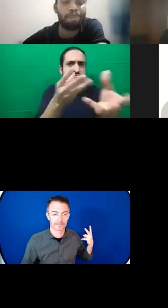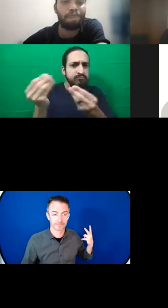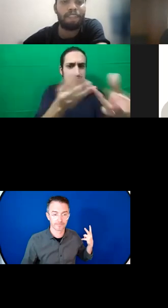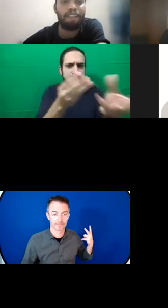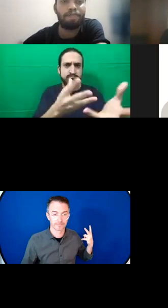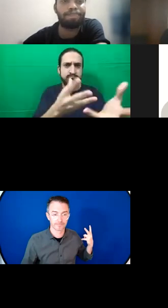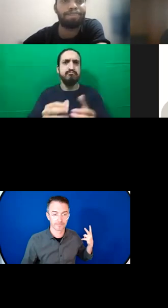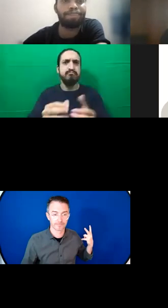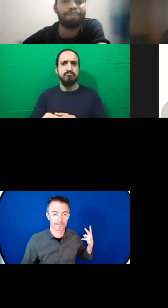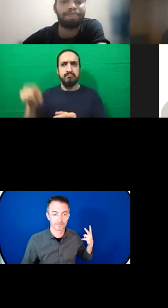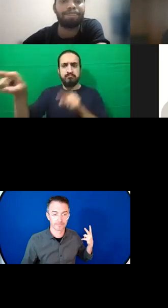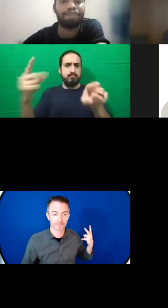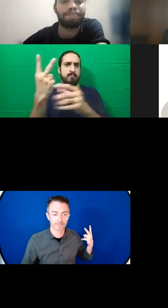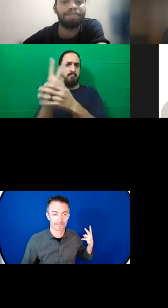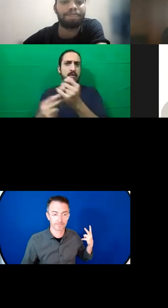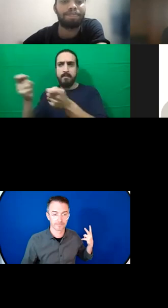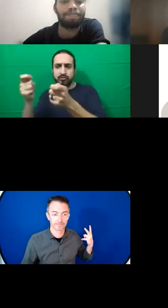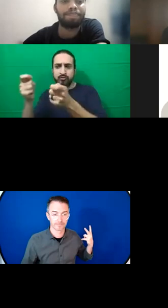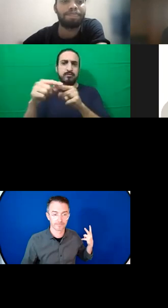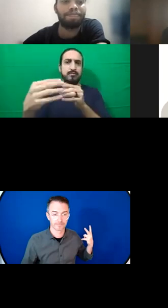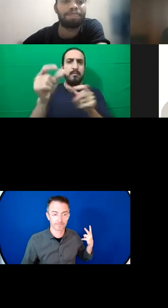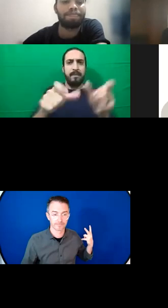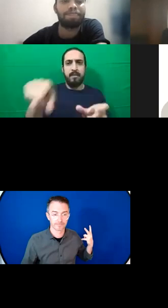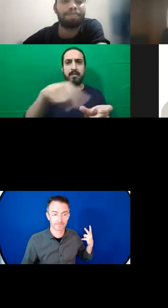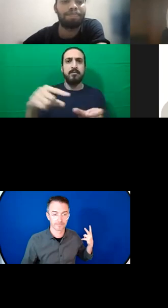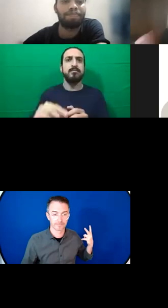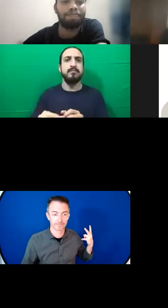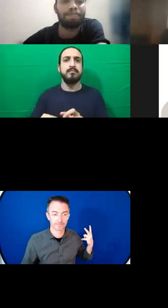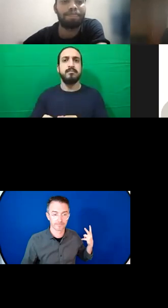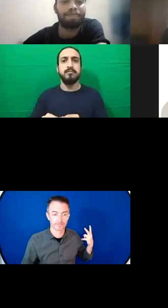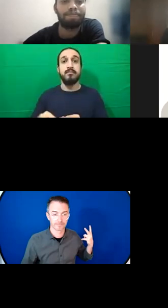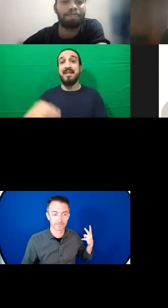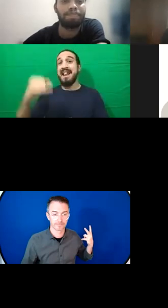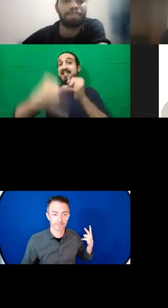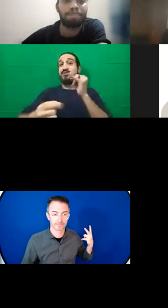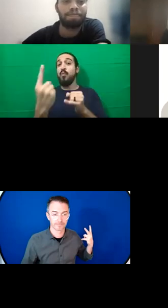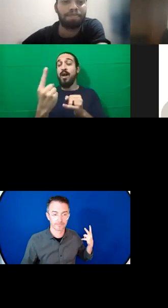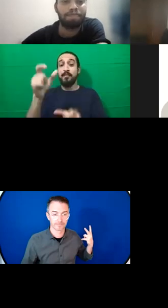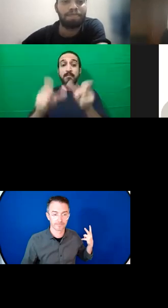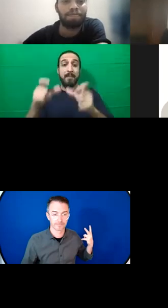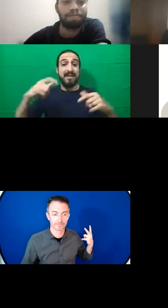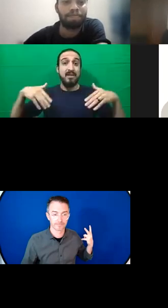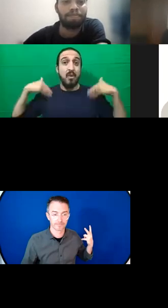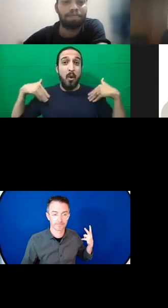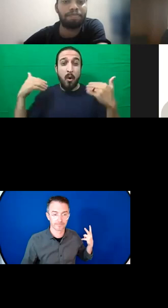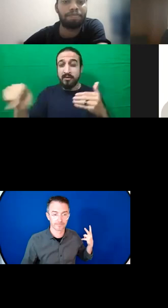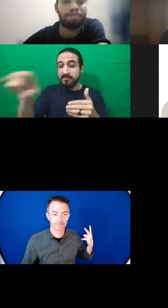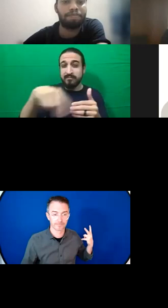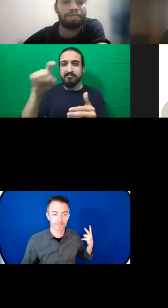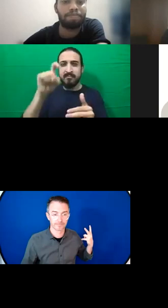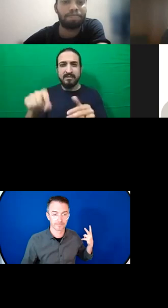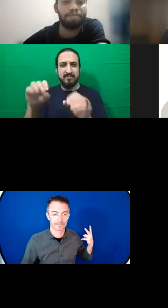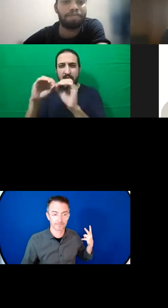grand bargain, civil society and youth led organizations need to meaningfully participate in shaping preparedness plans